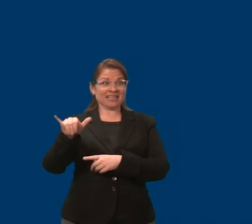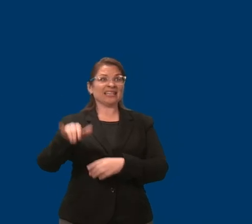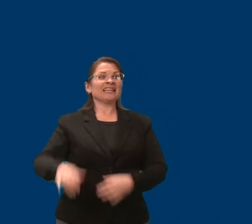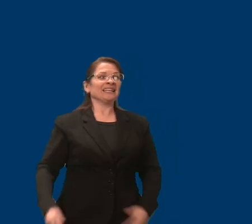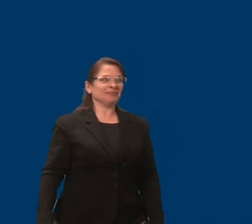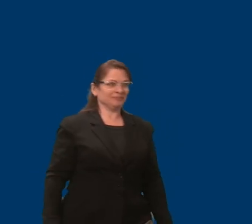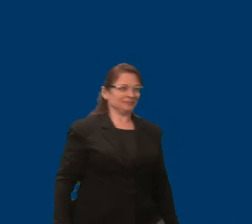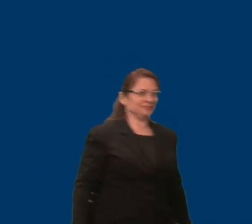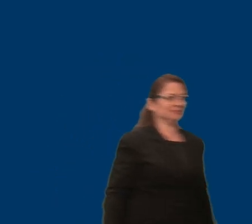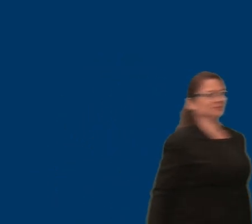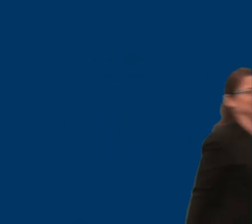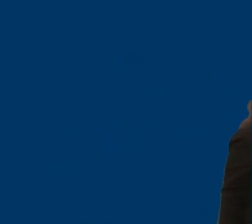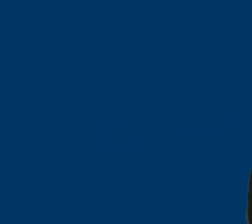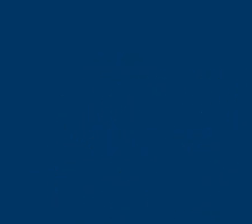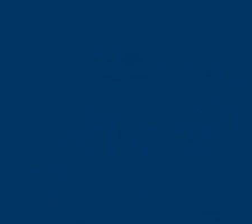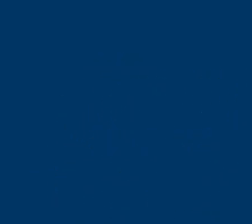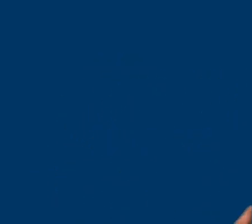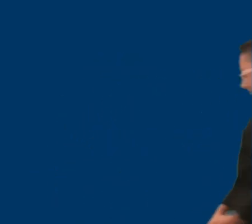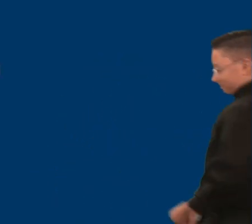Inclusive higher education.